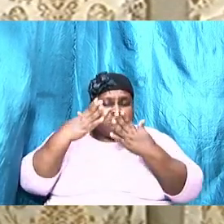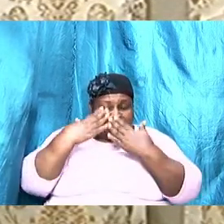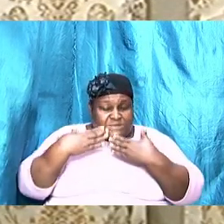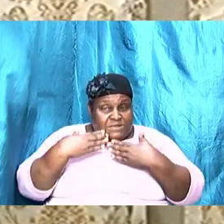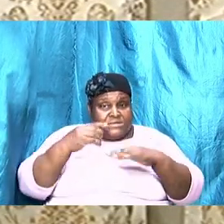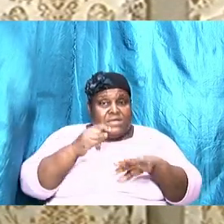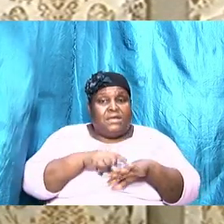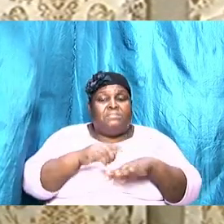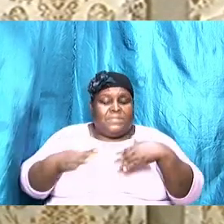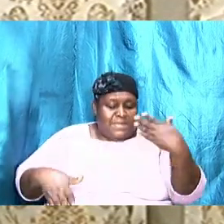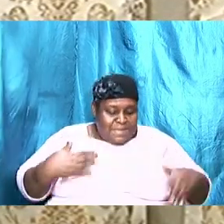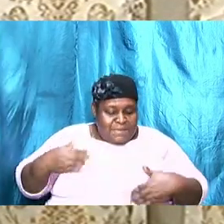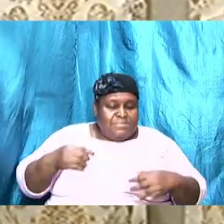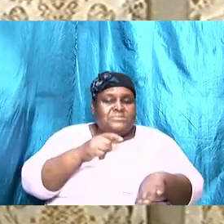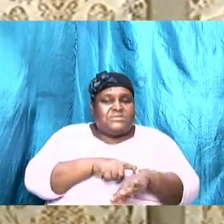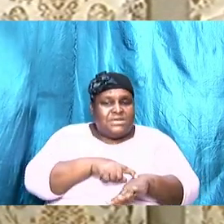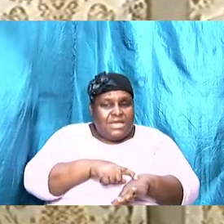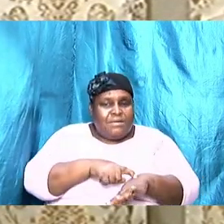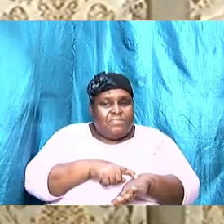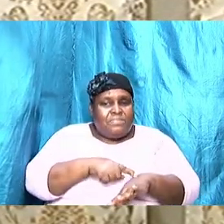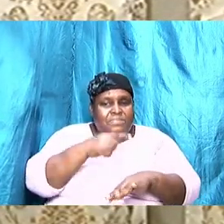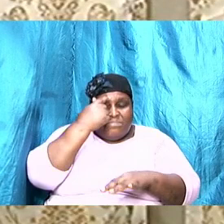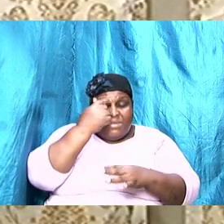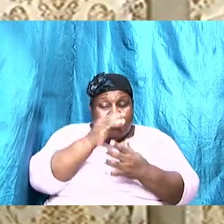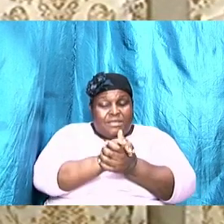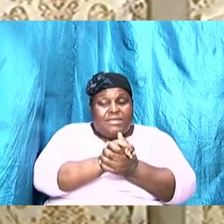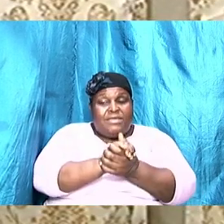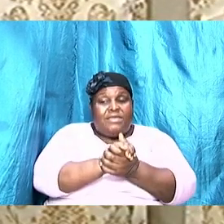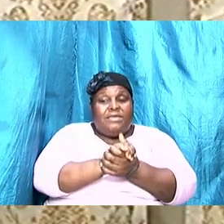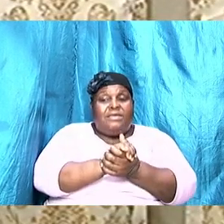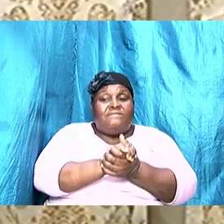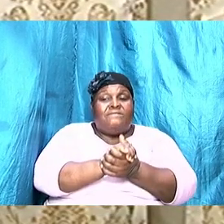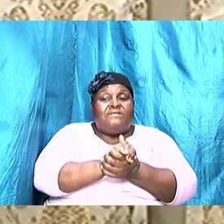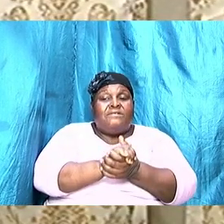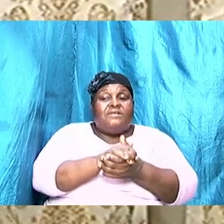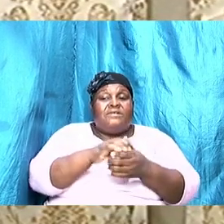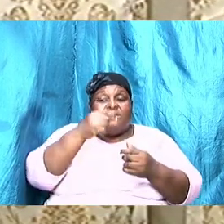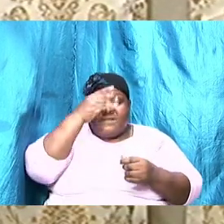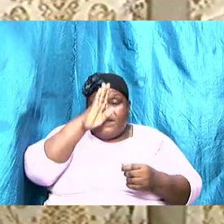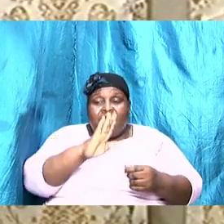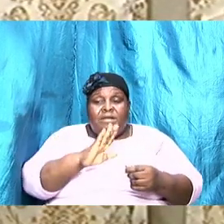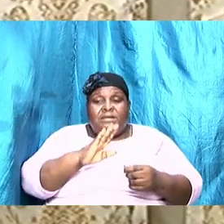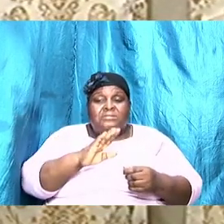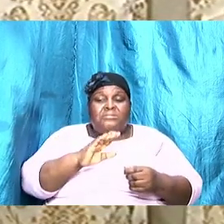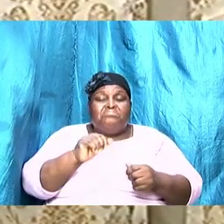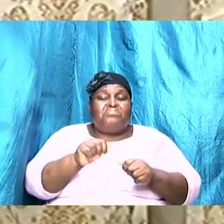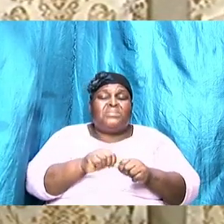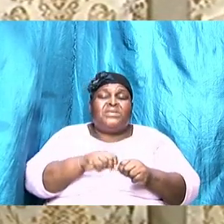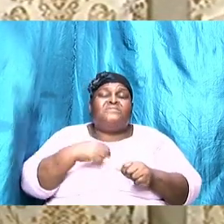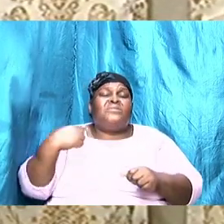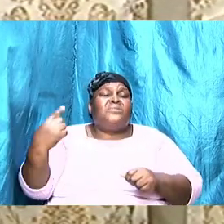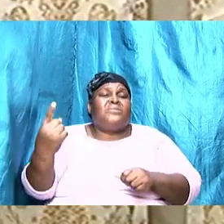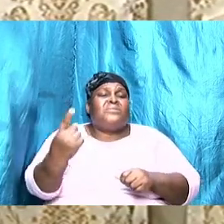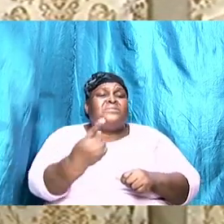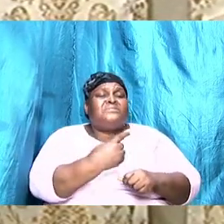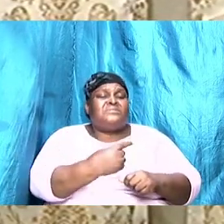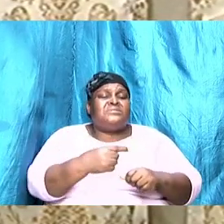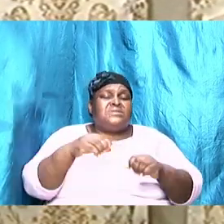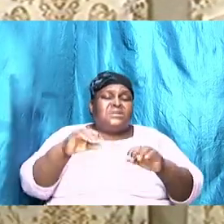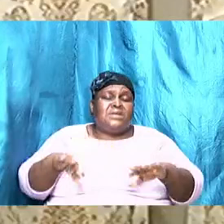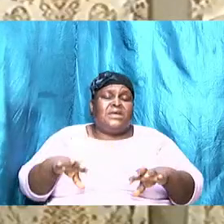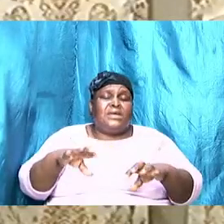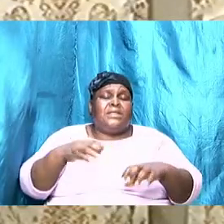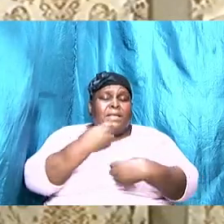I believe that under God, every one of us can make the necessary adjustments,